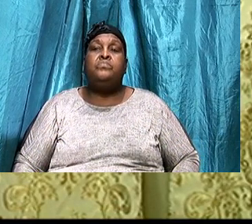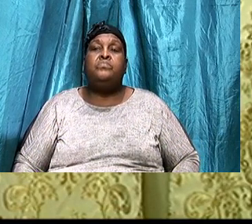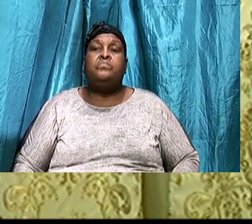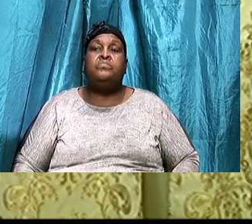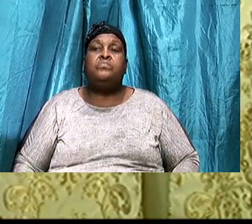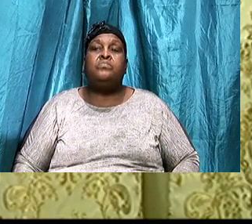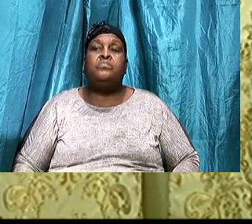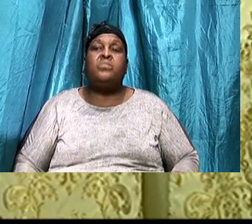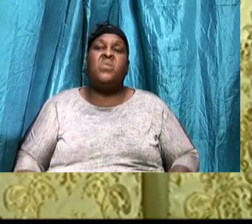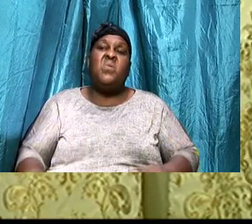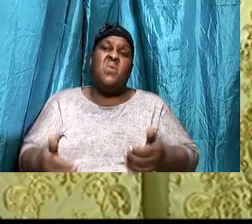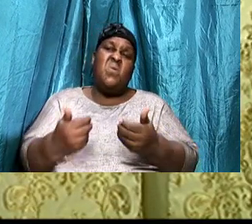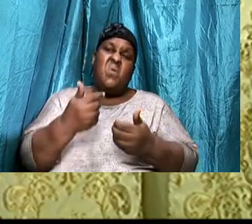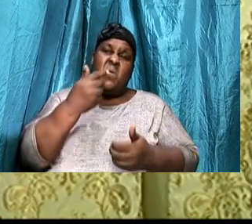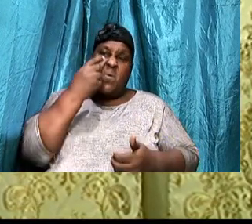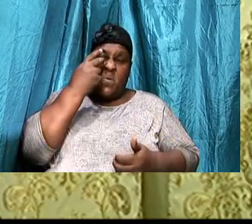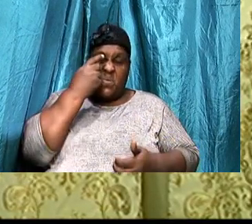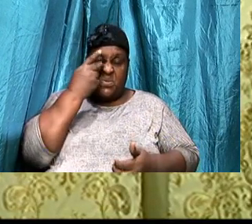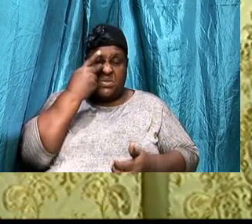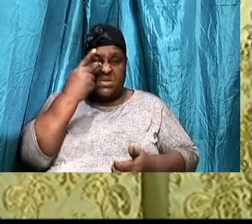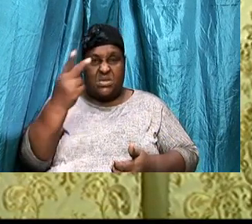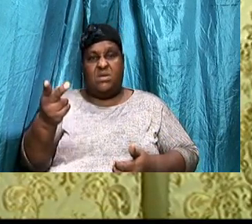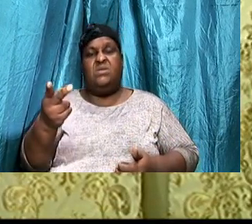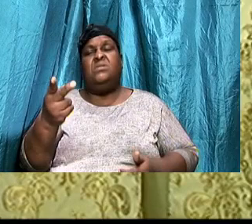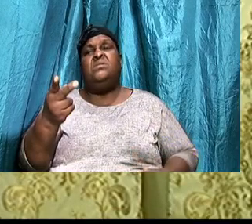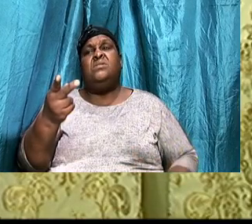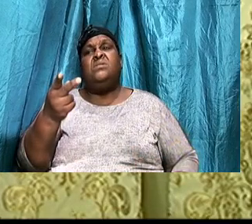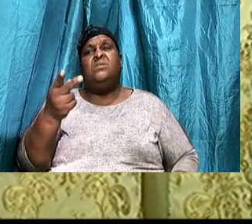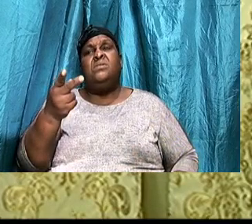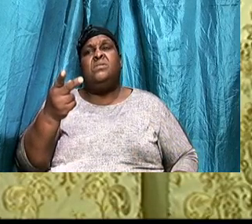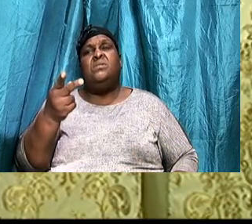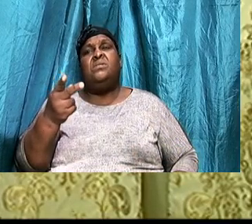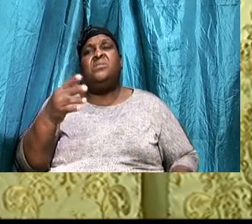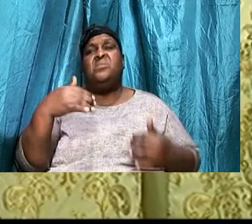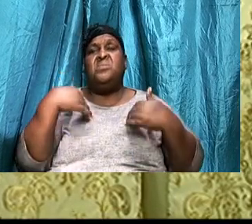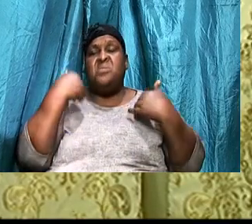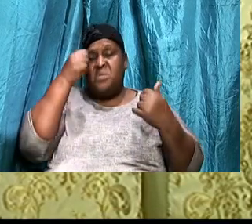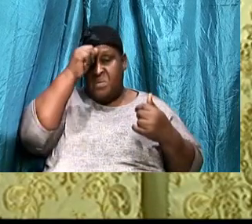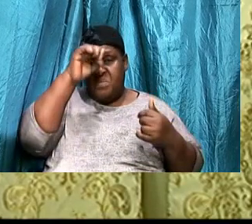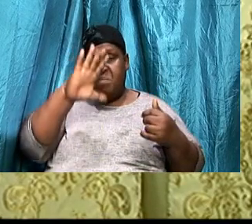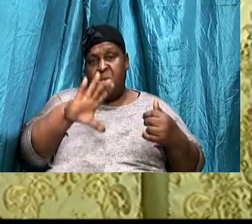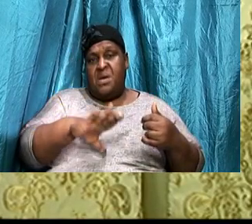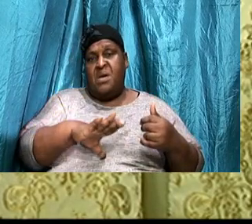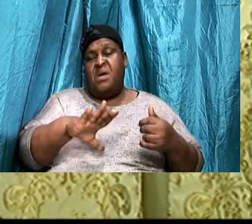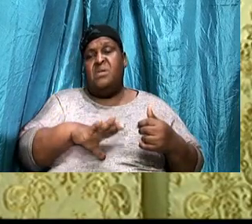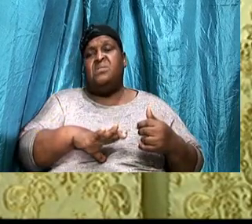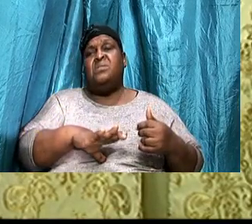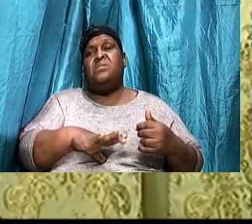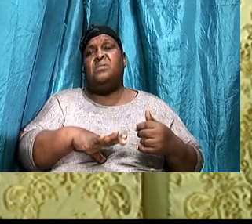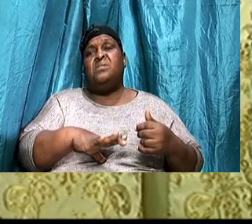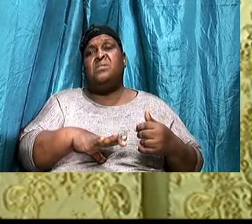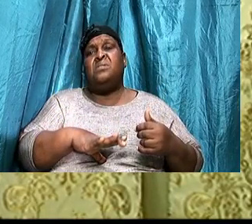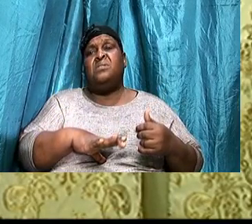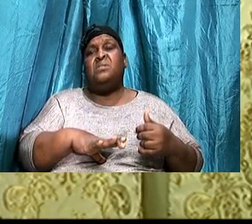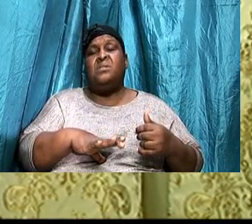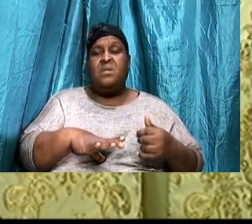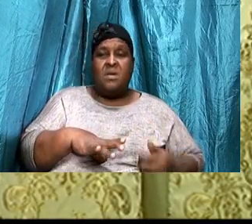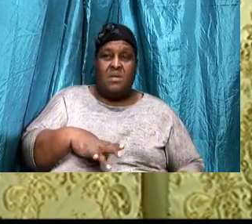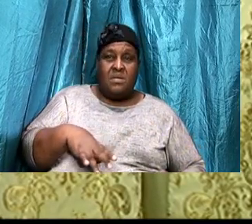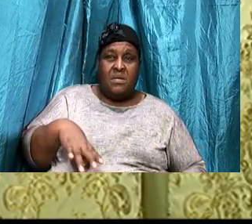And to how I see, The young man, Spot, The church sister,